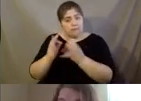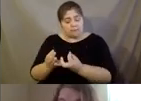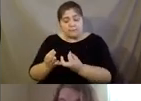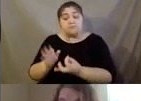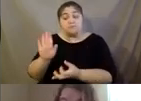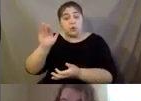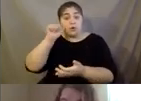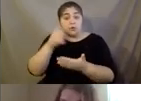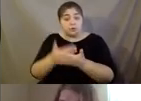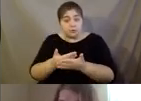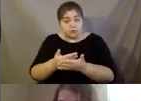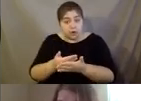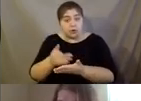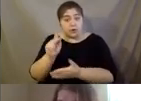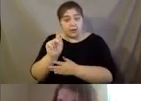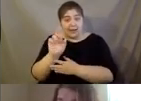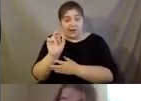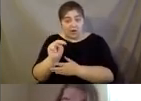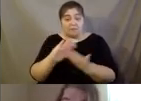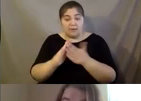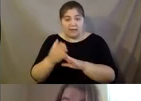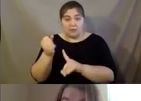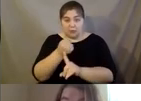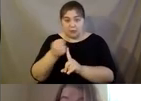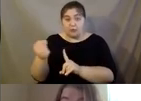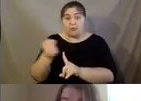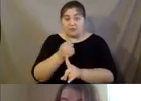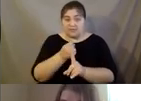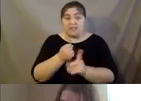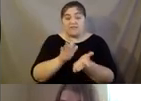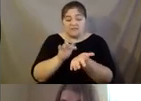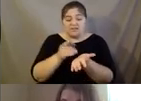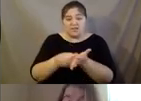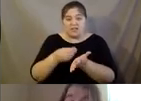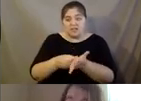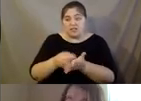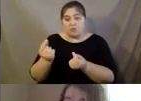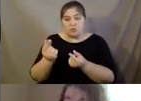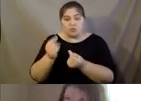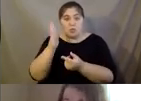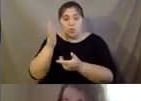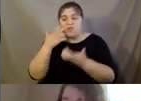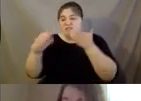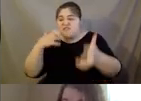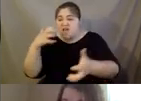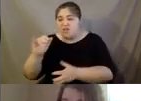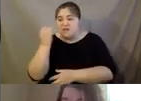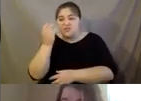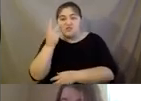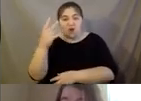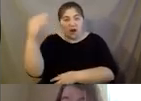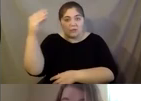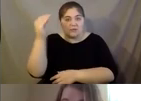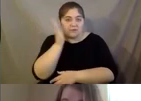financially and verbally abusive. They put up cameras and would yell at Jane constantly if they saw her outside of her bedroom